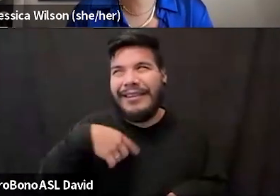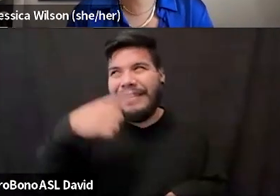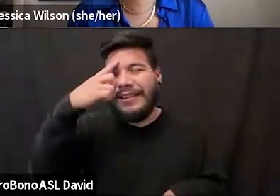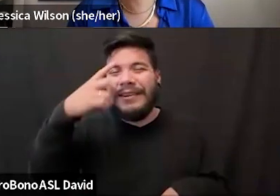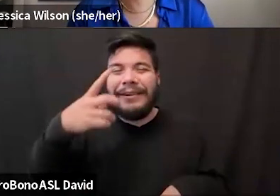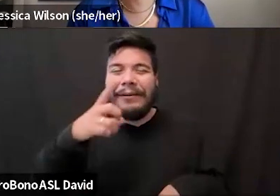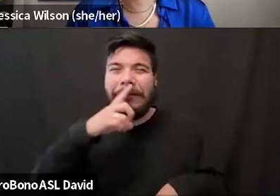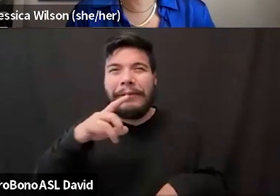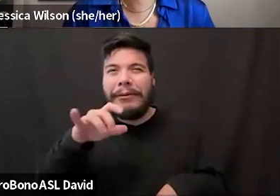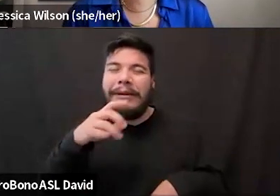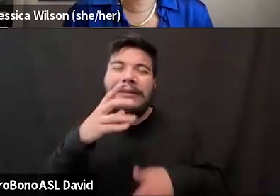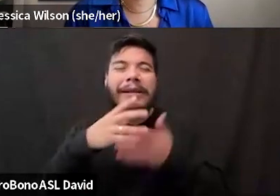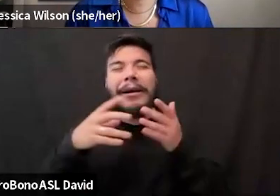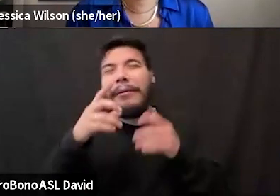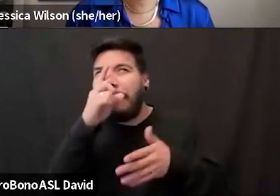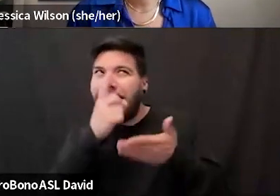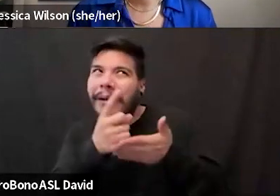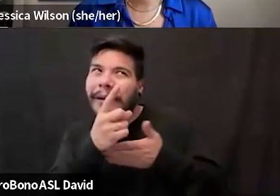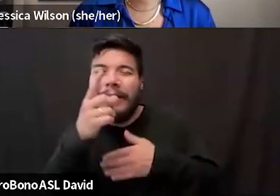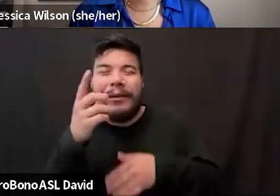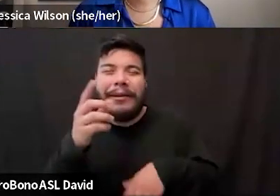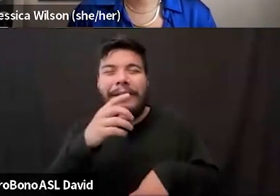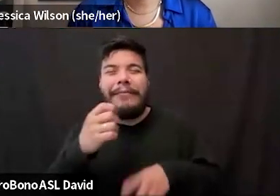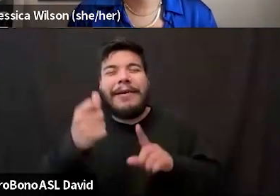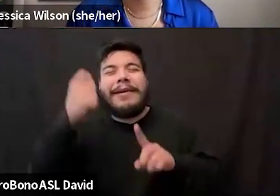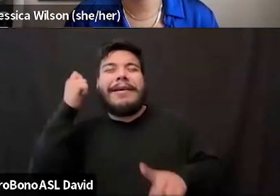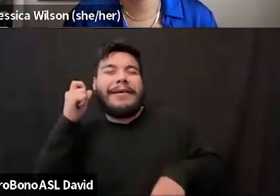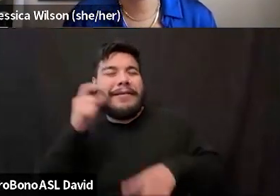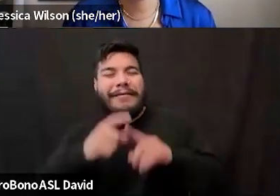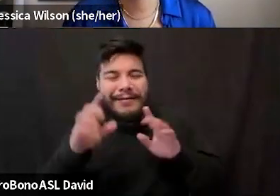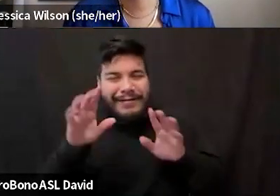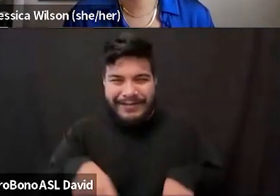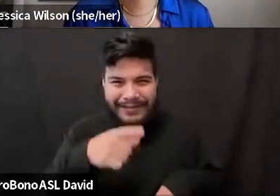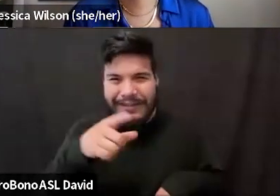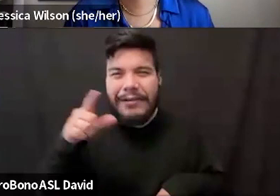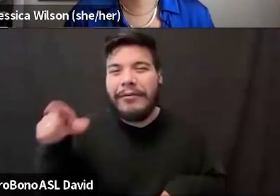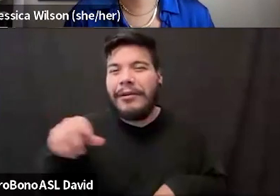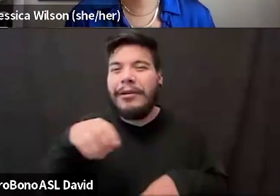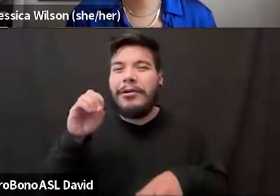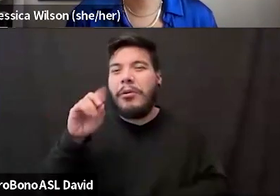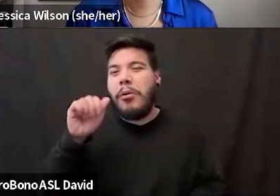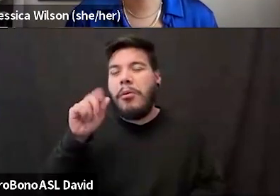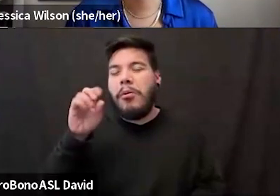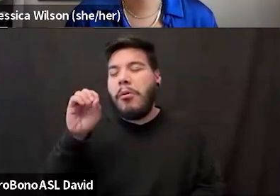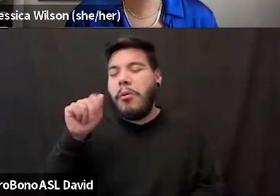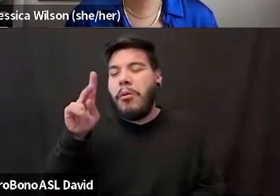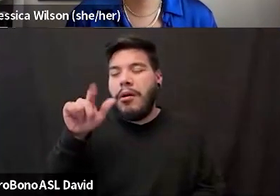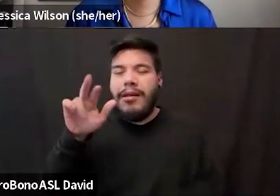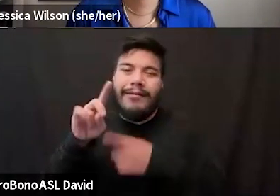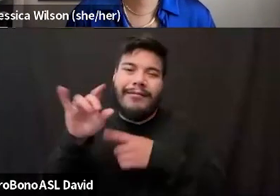crush in the background. It's fine. It's fine. Uh, but we were in Oakland at the time too. And we're doing